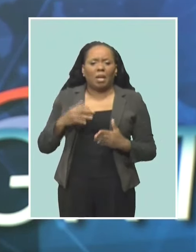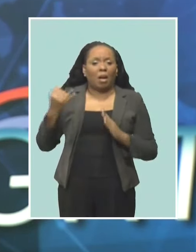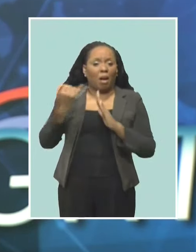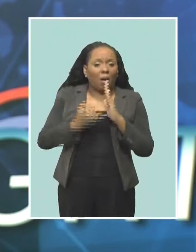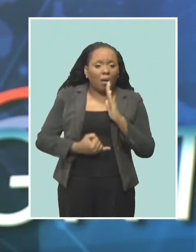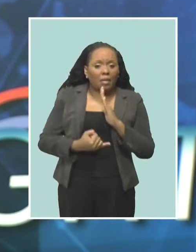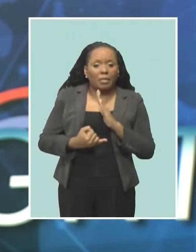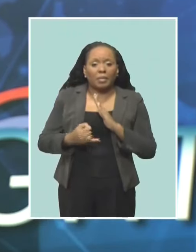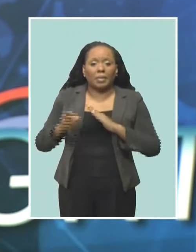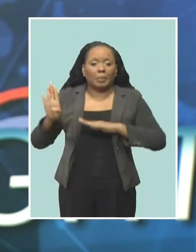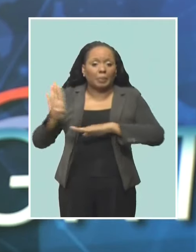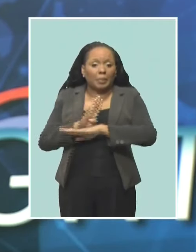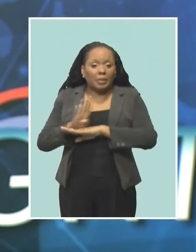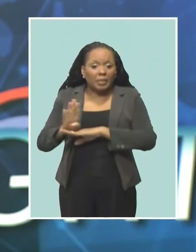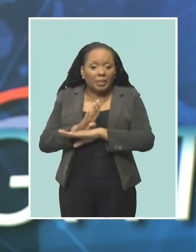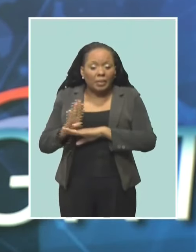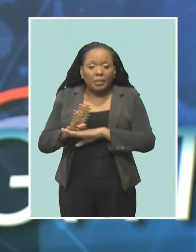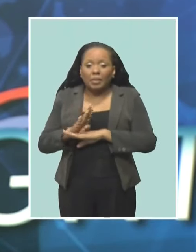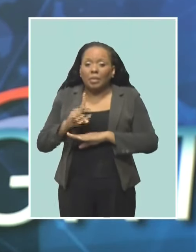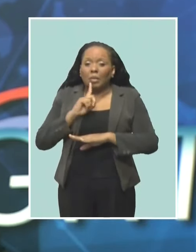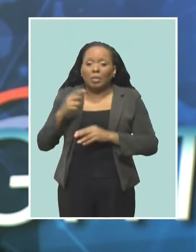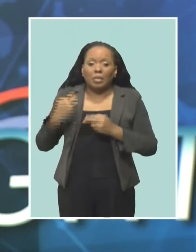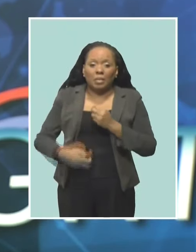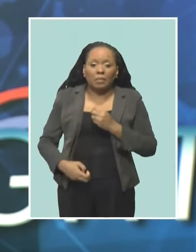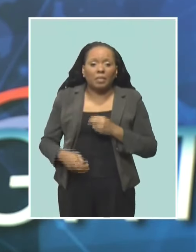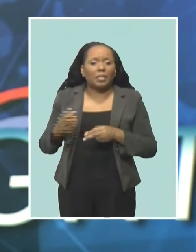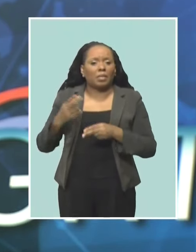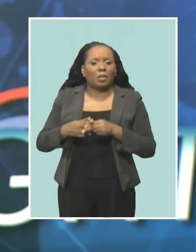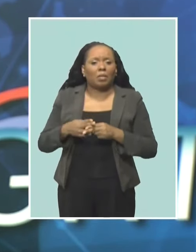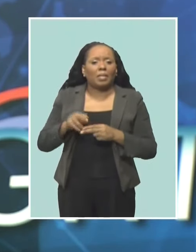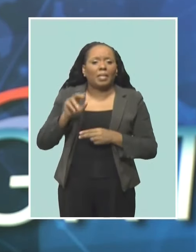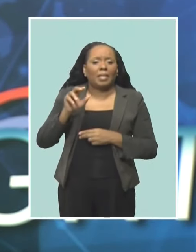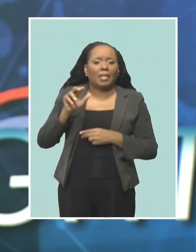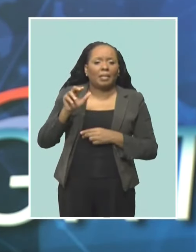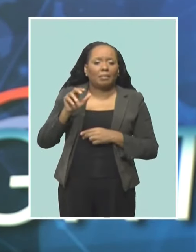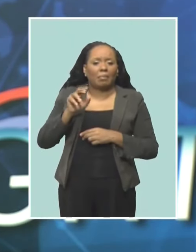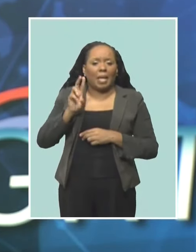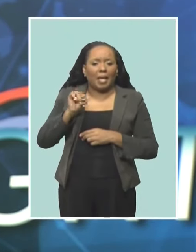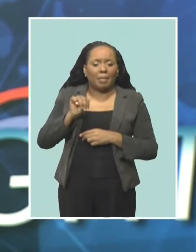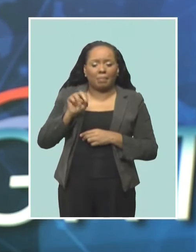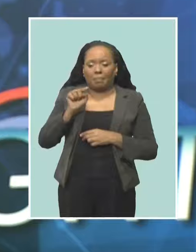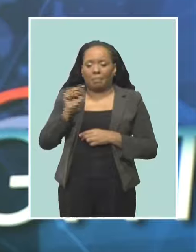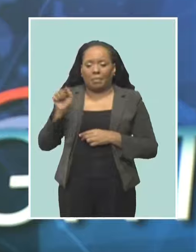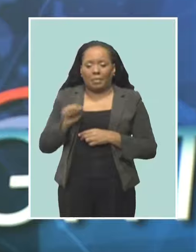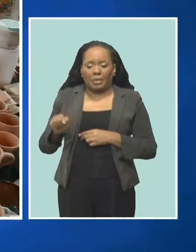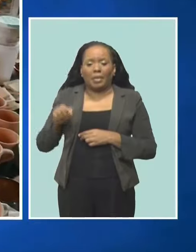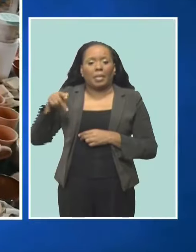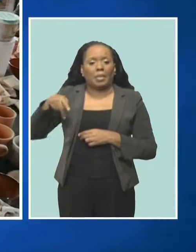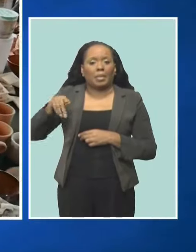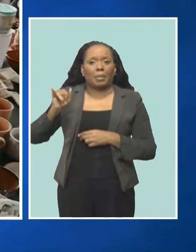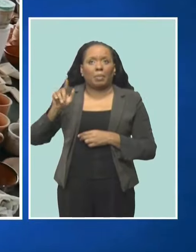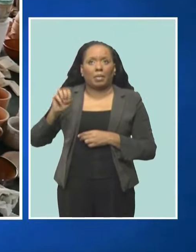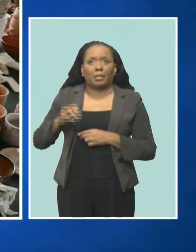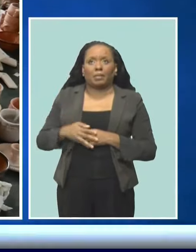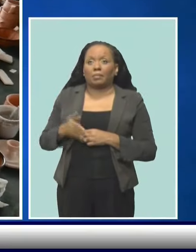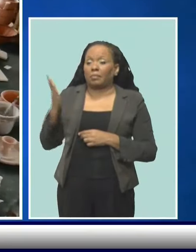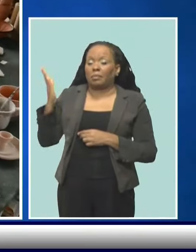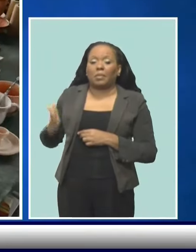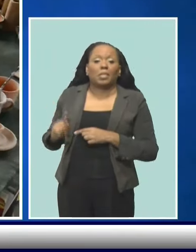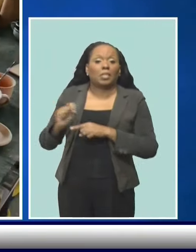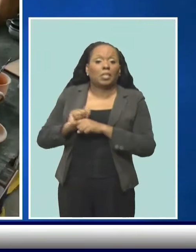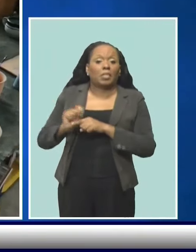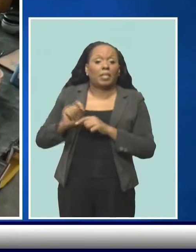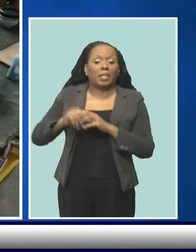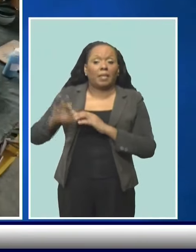business from MZ Pillay Visual Arts at Arch Hall St. Thomas. Trend in France, Switzerland and the